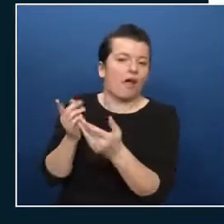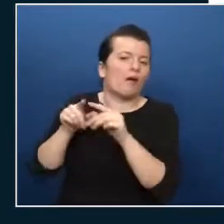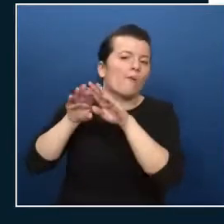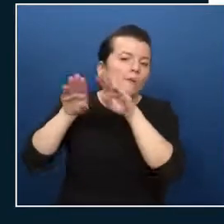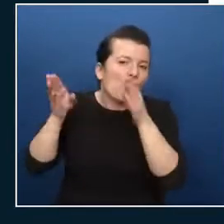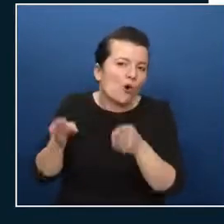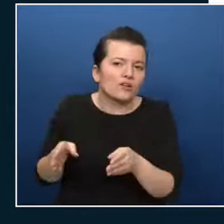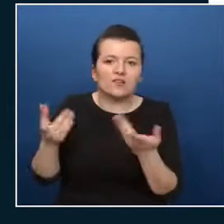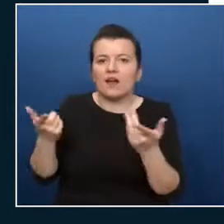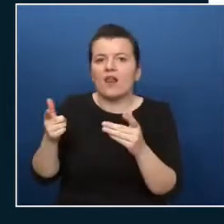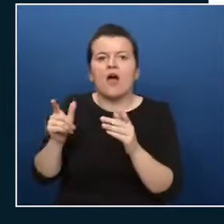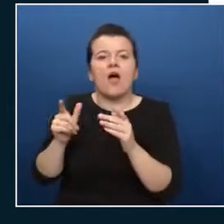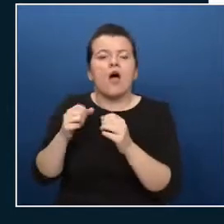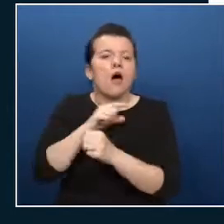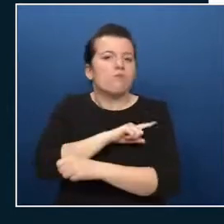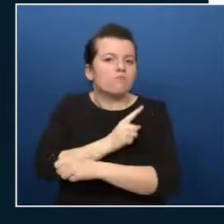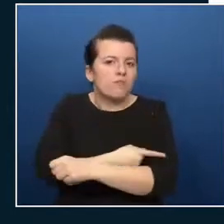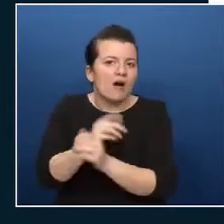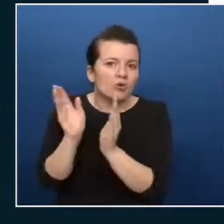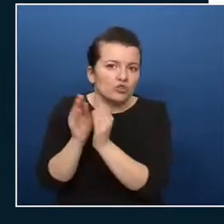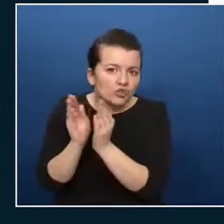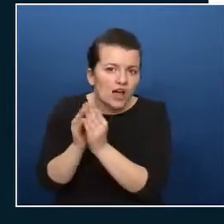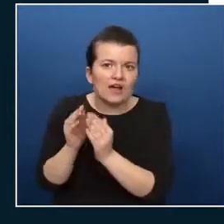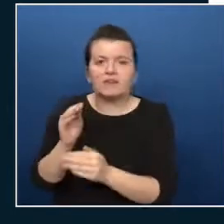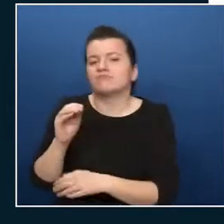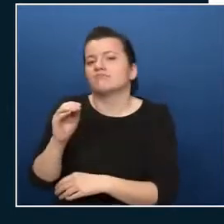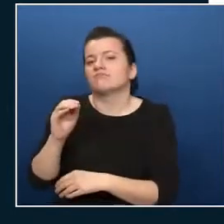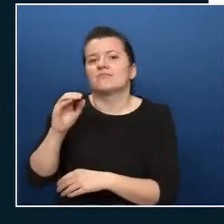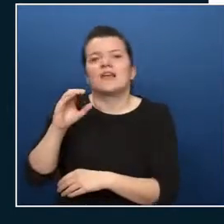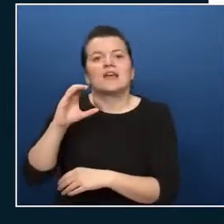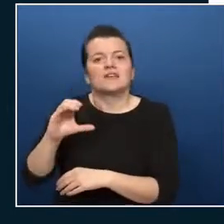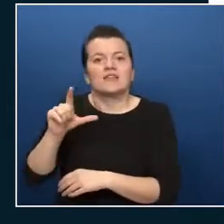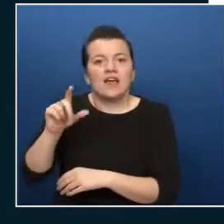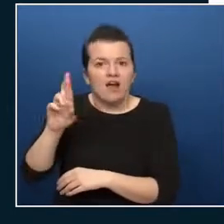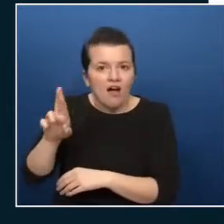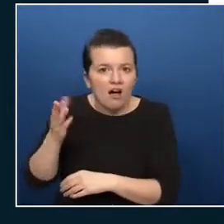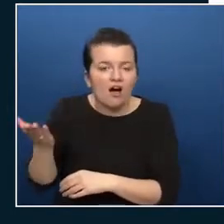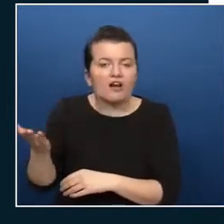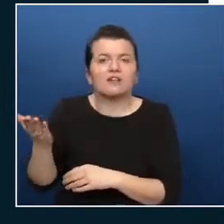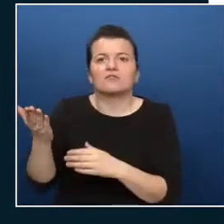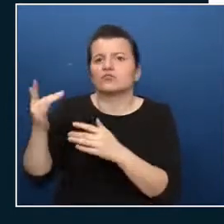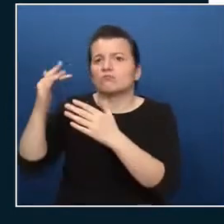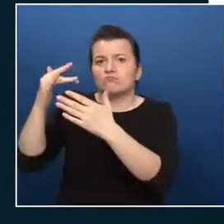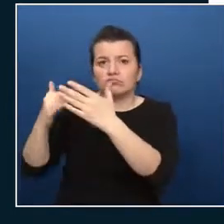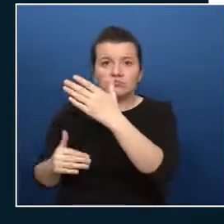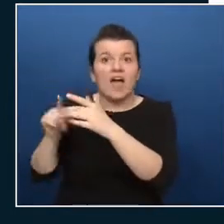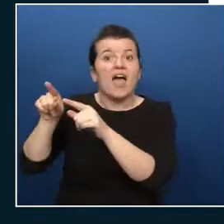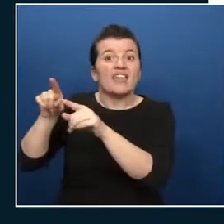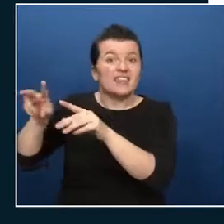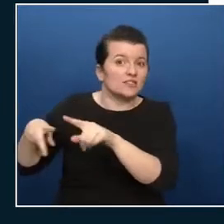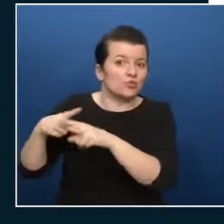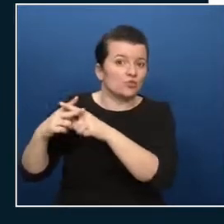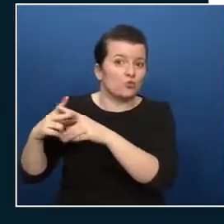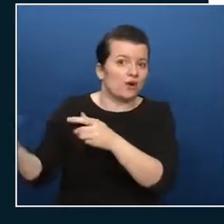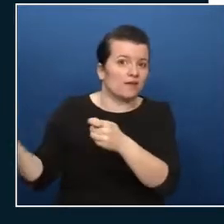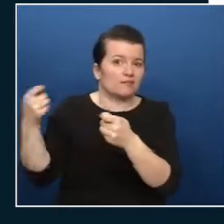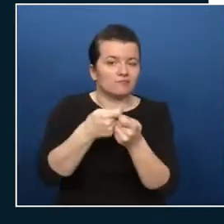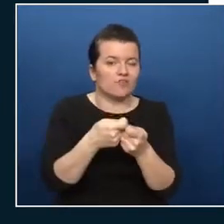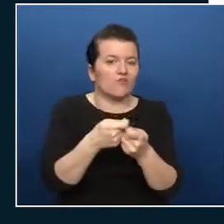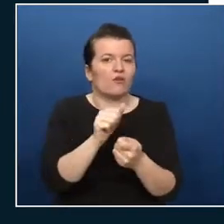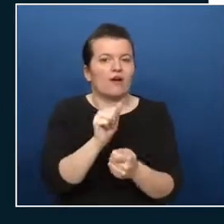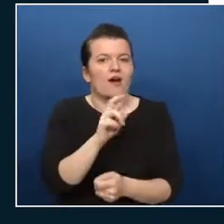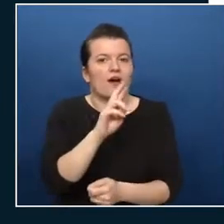PowerShell Azure CLI or yeah REST clients to talk directly to the REST API endpoint graph API